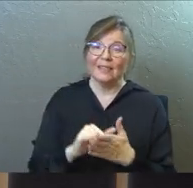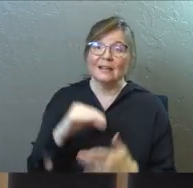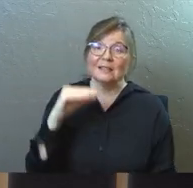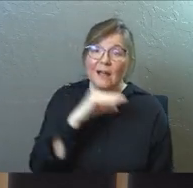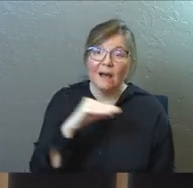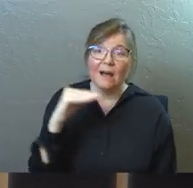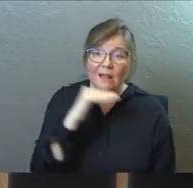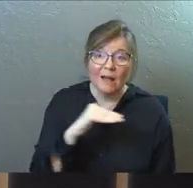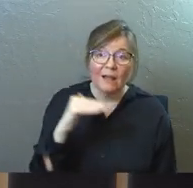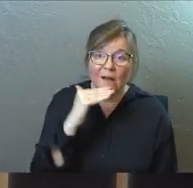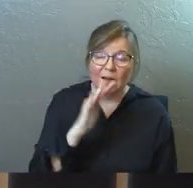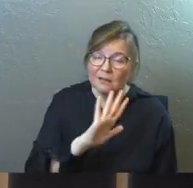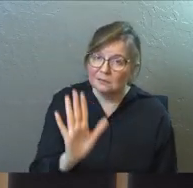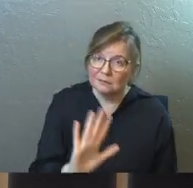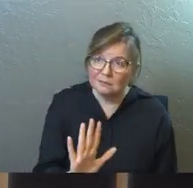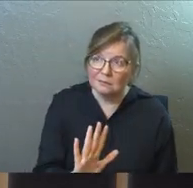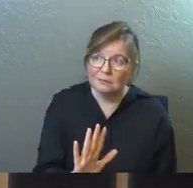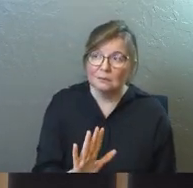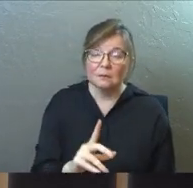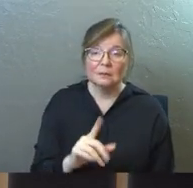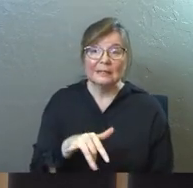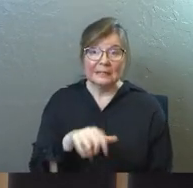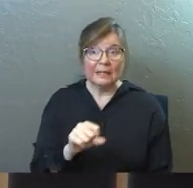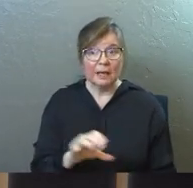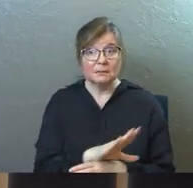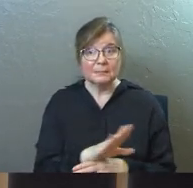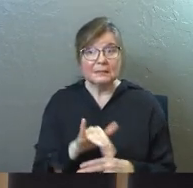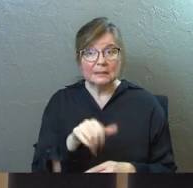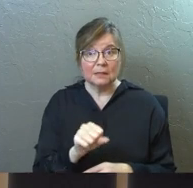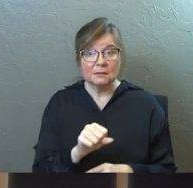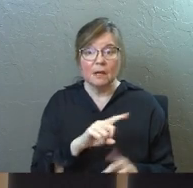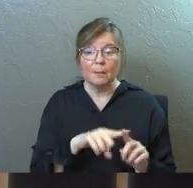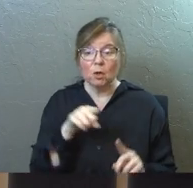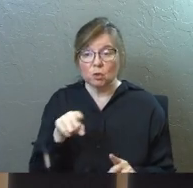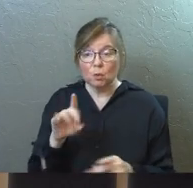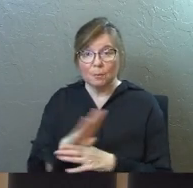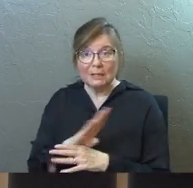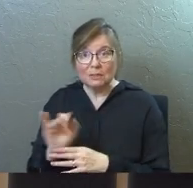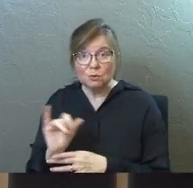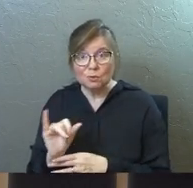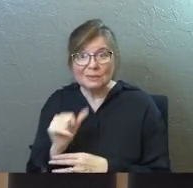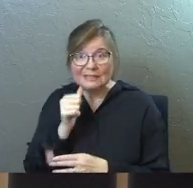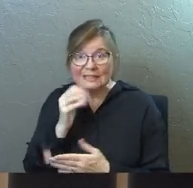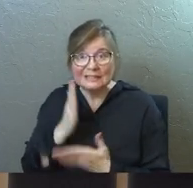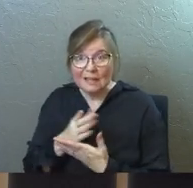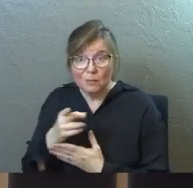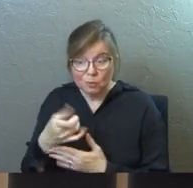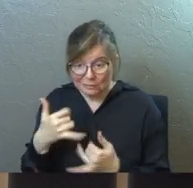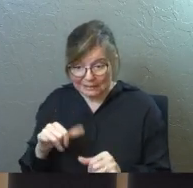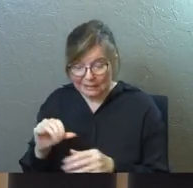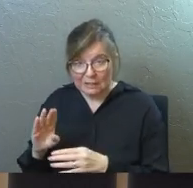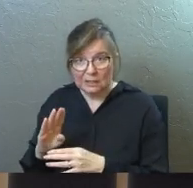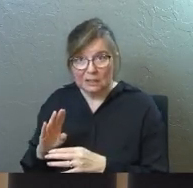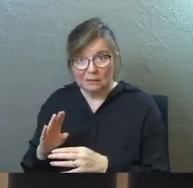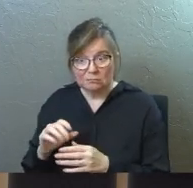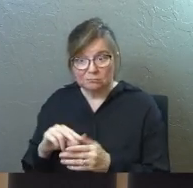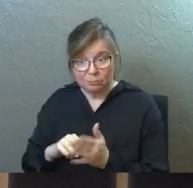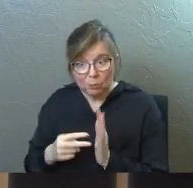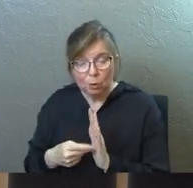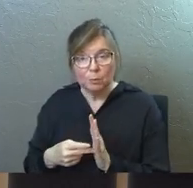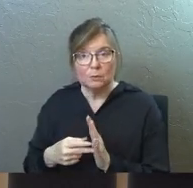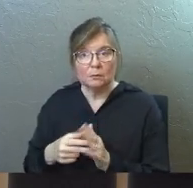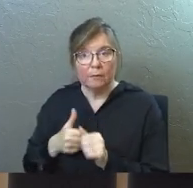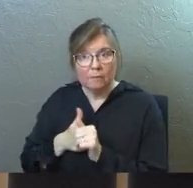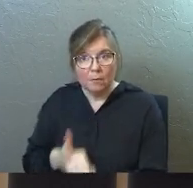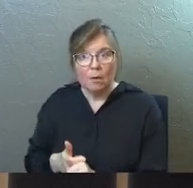is lies. They are way too busy. But you being way too busy didn't stop you from following the purposes of God.